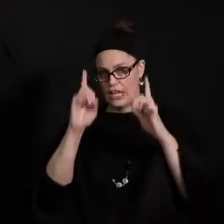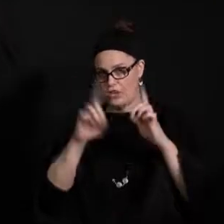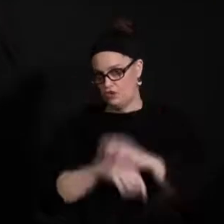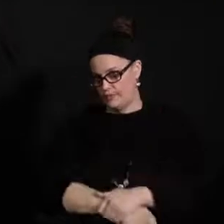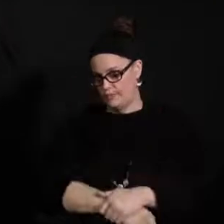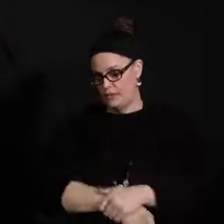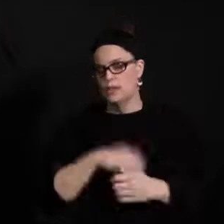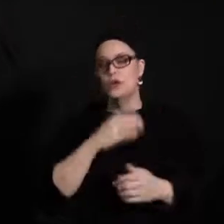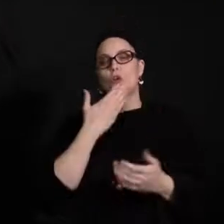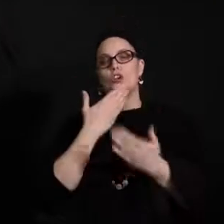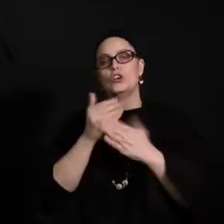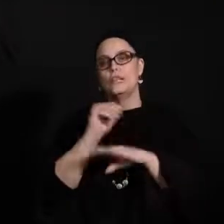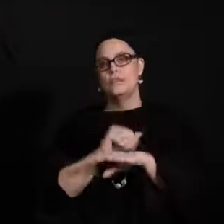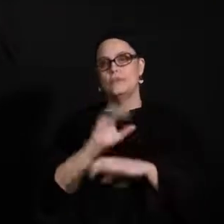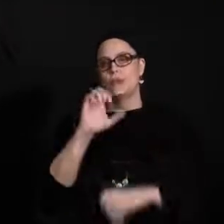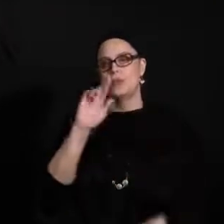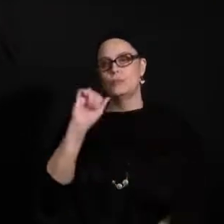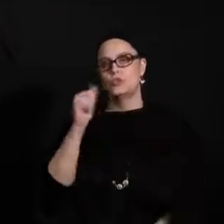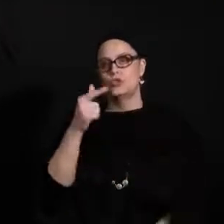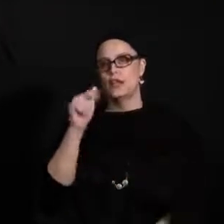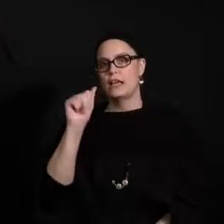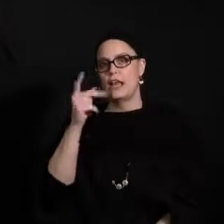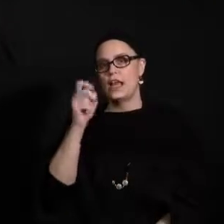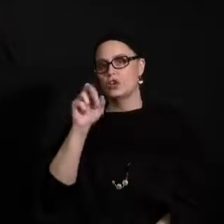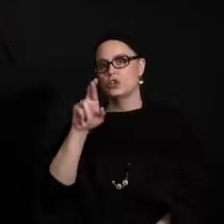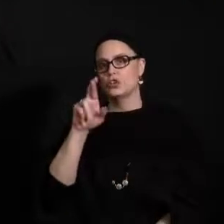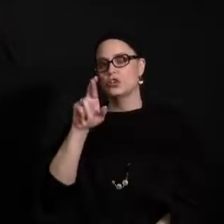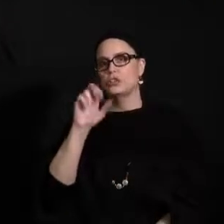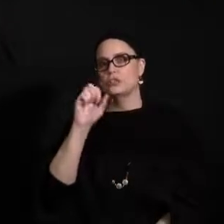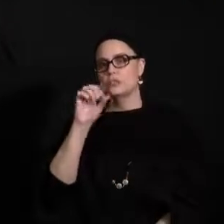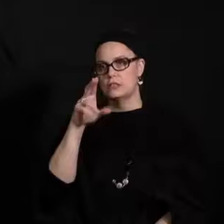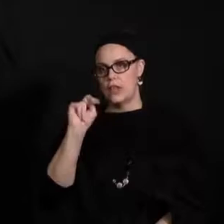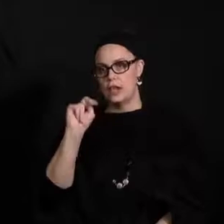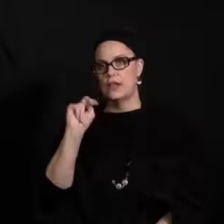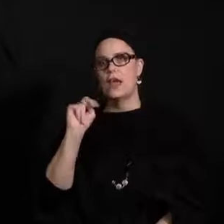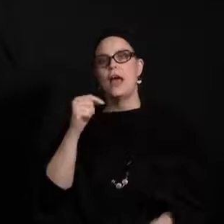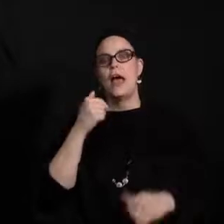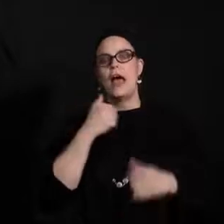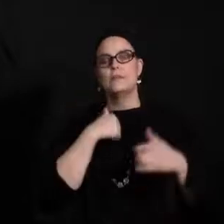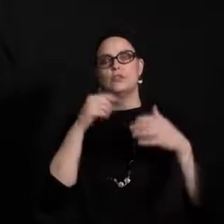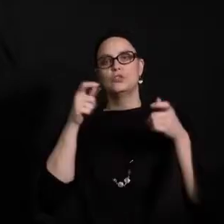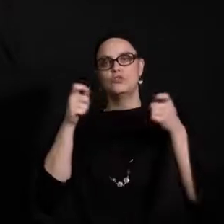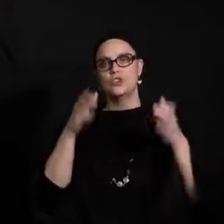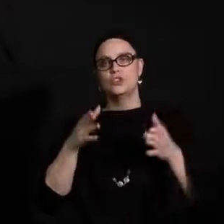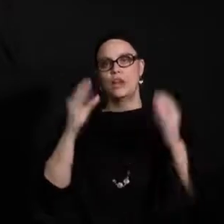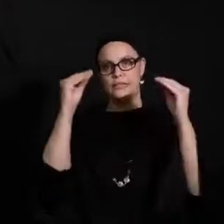Good evening. My name is Craig Anderson, and I'm the Executive Director of the Office of Teaching and Learning.